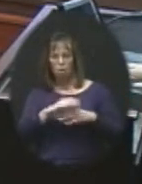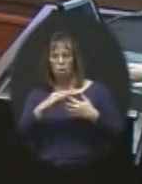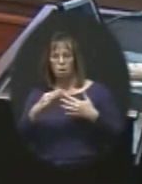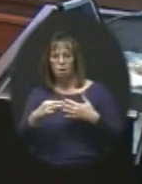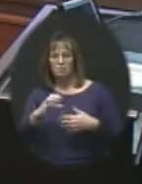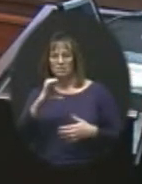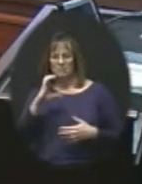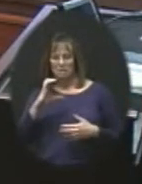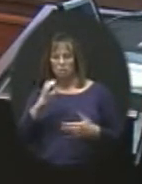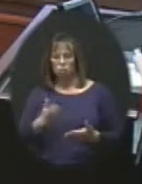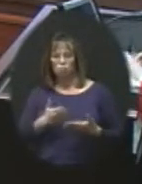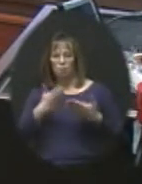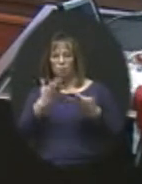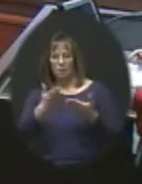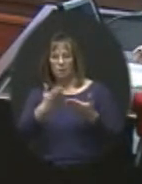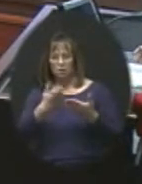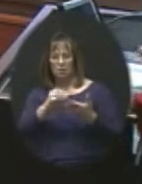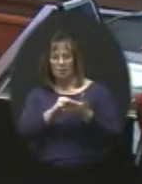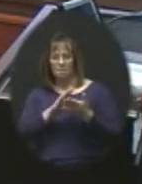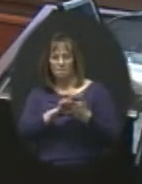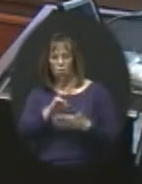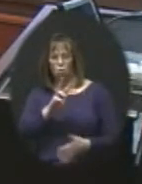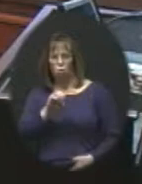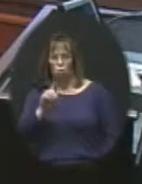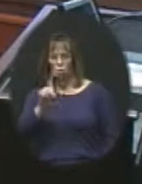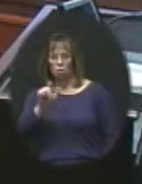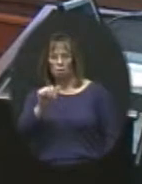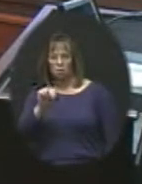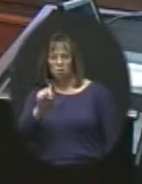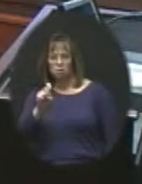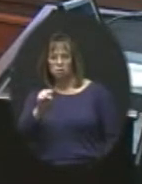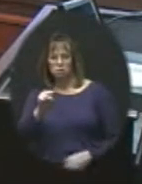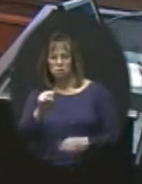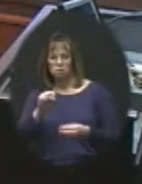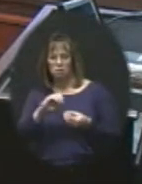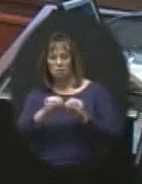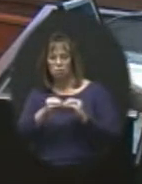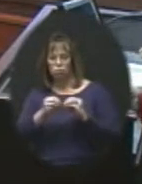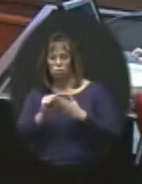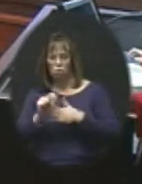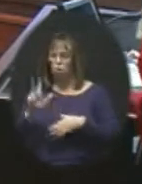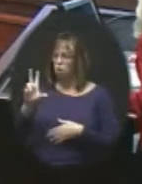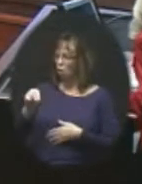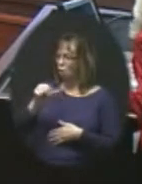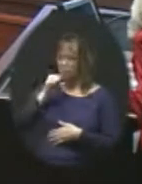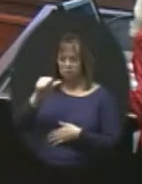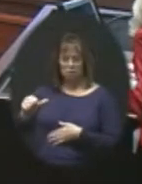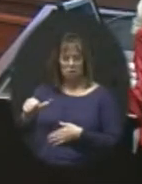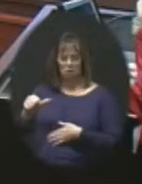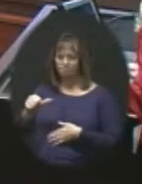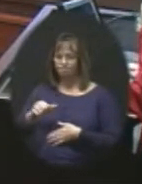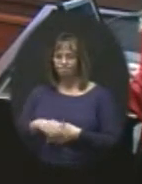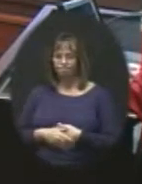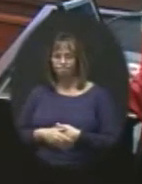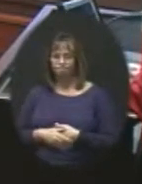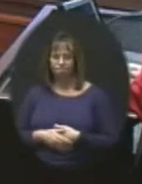C, the recommendation, does it impact Woodland's population at all? It does not. Okay. It does not.